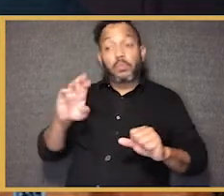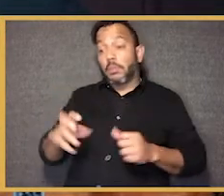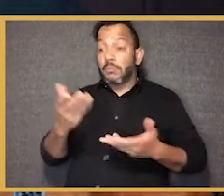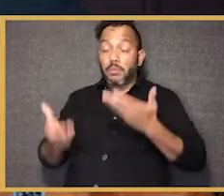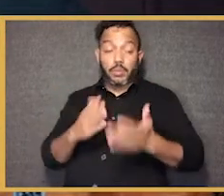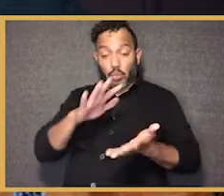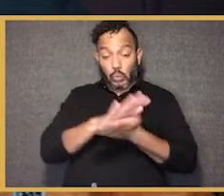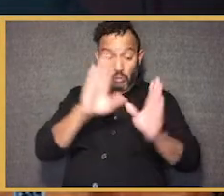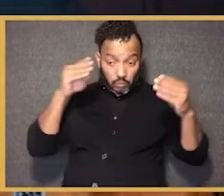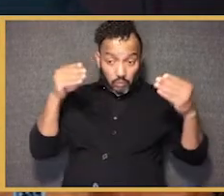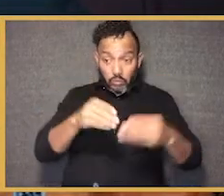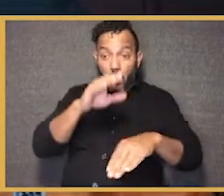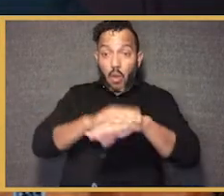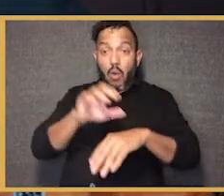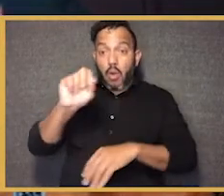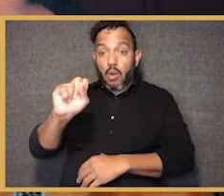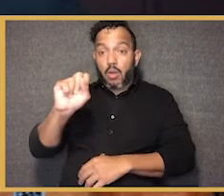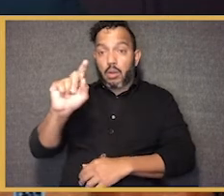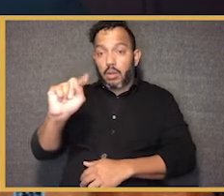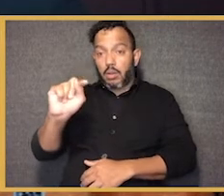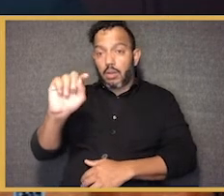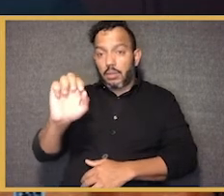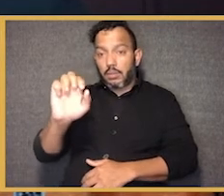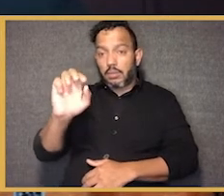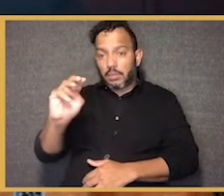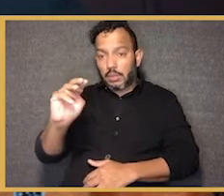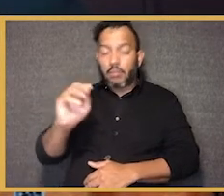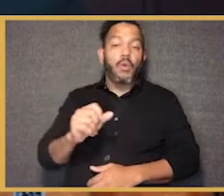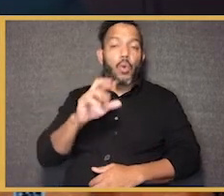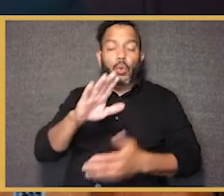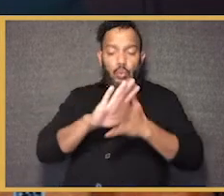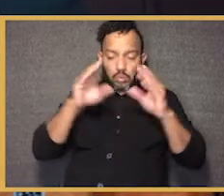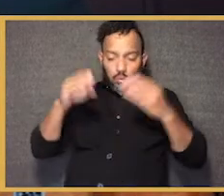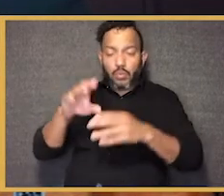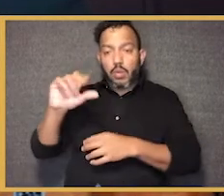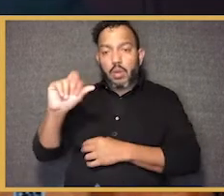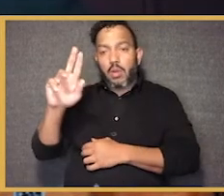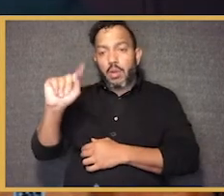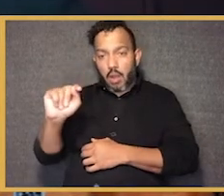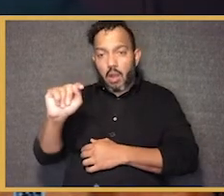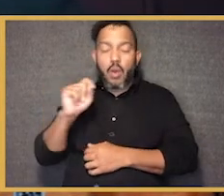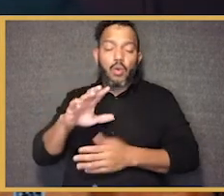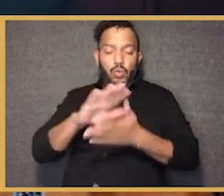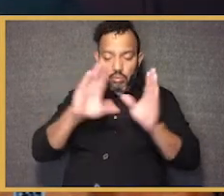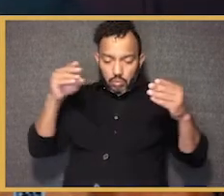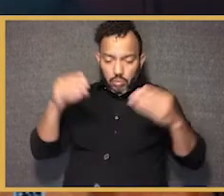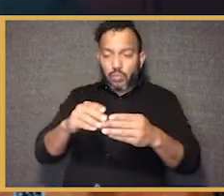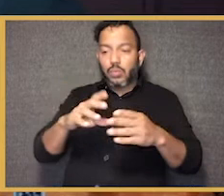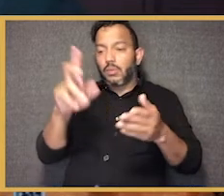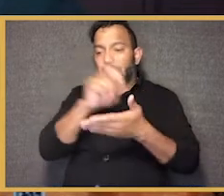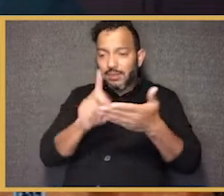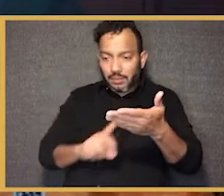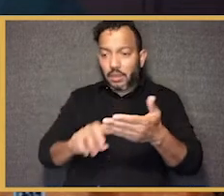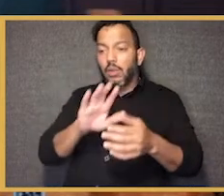come in the form of schools that focus on STEM or the arts or Montessori programs or schools